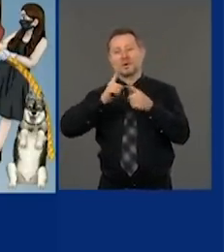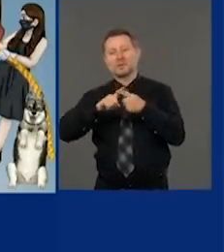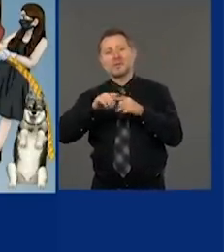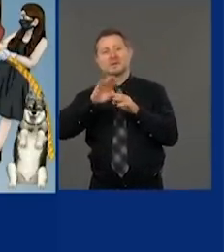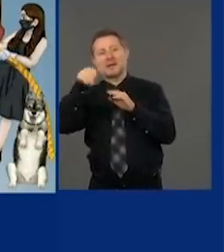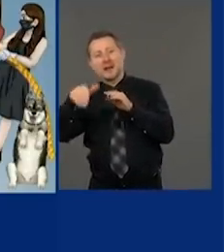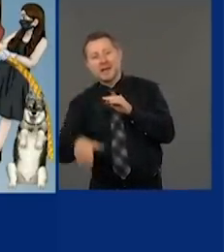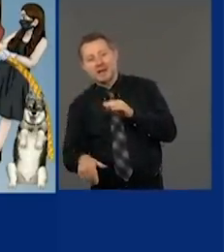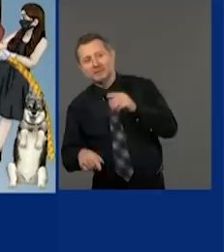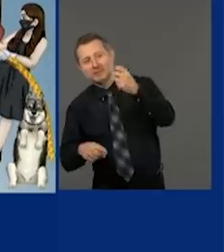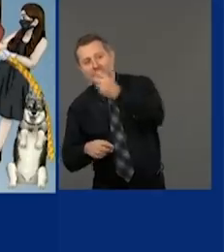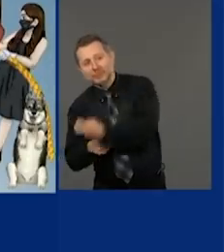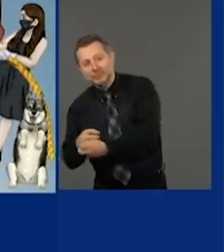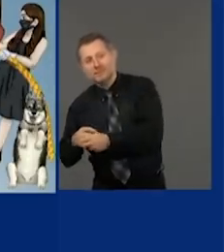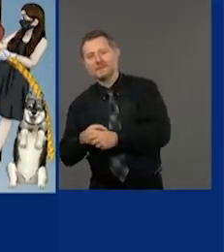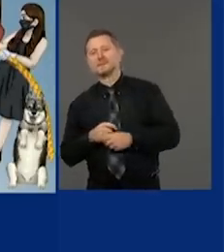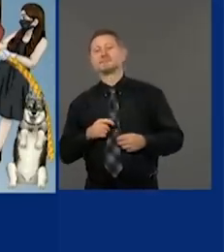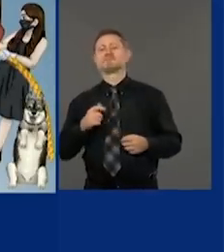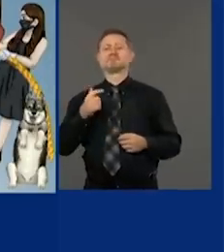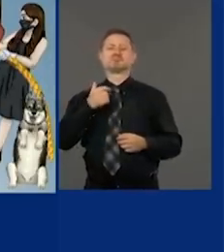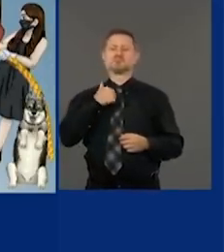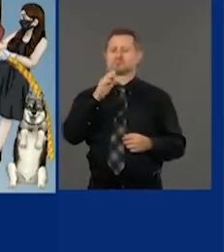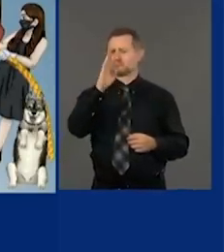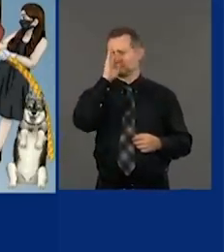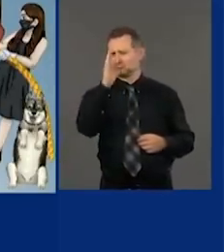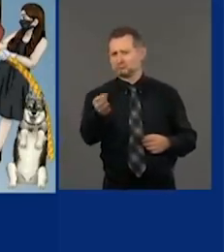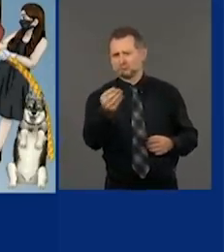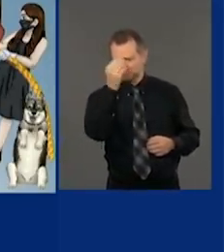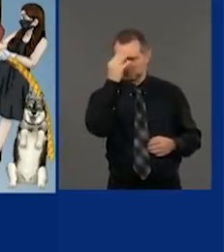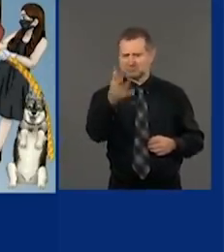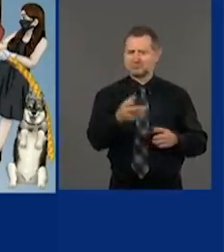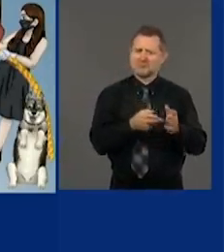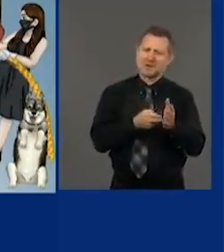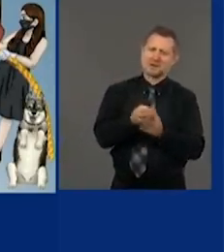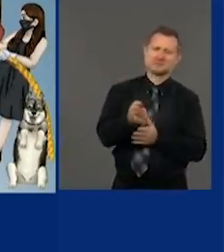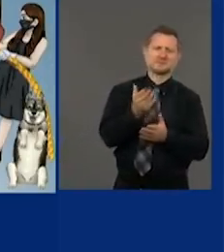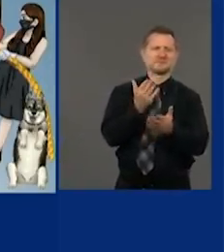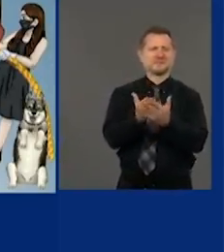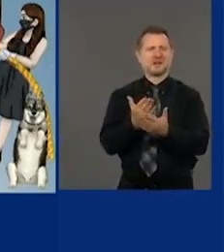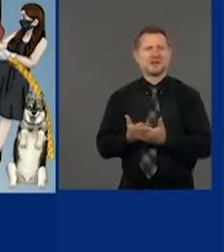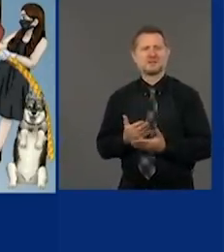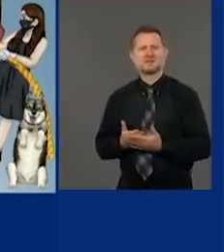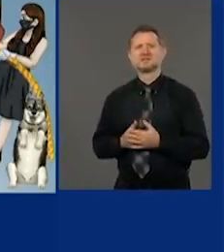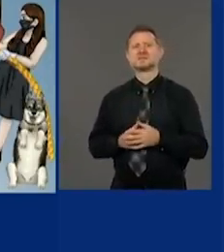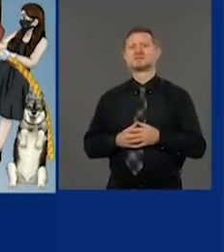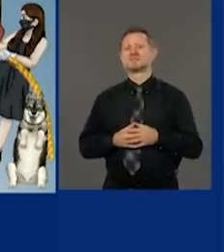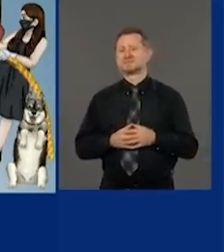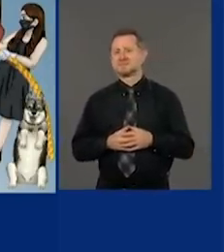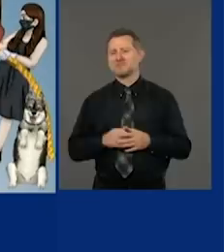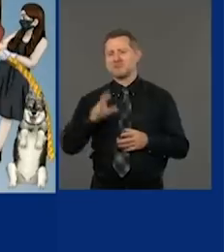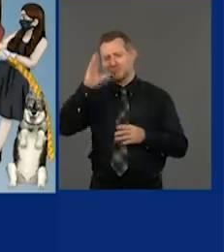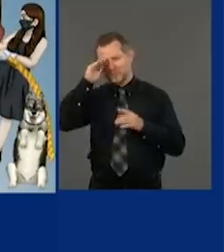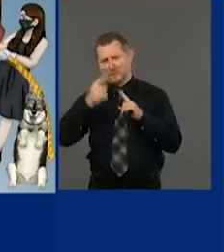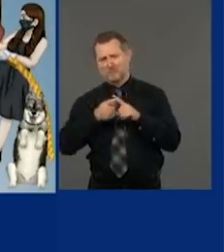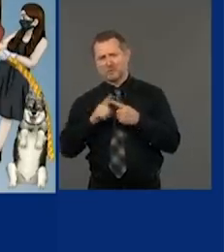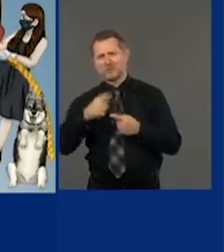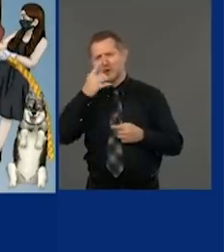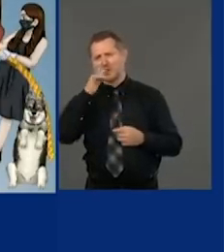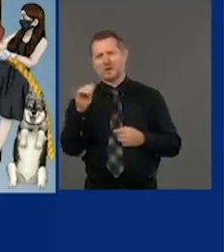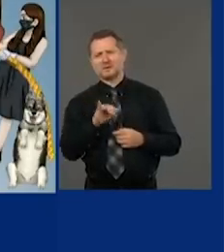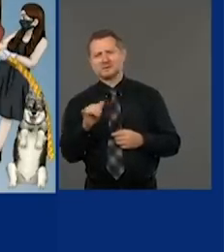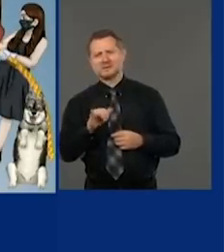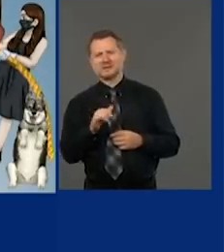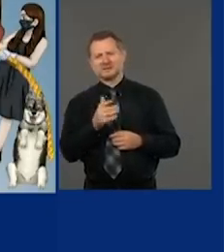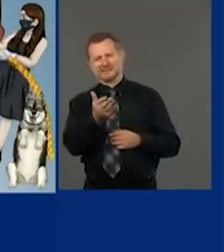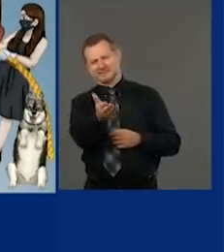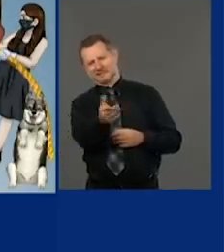Tell the people the truth. They will do the right thing. They made the boyfriend look like Zach Fink. I'm not sure why.